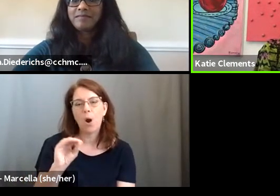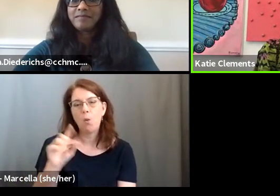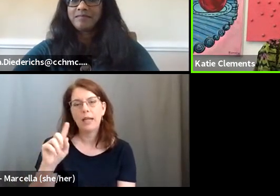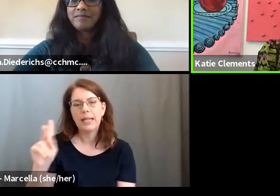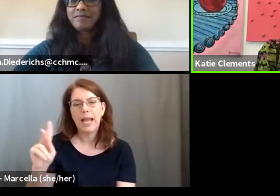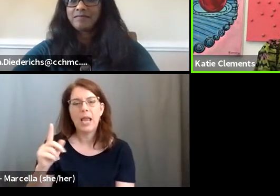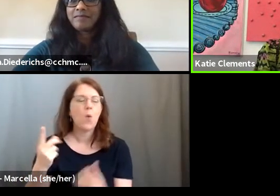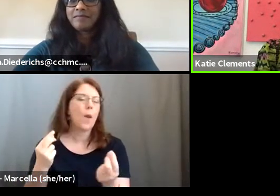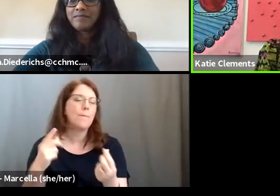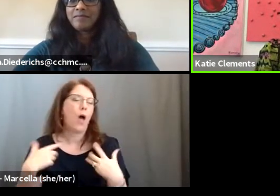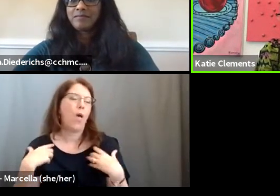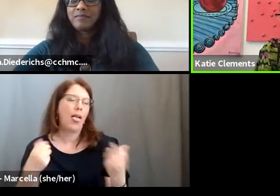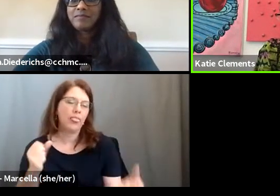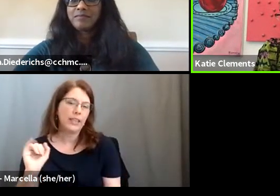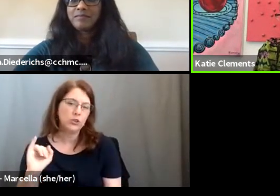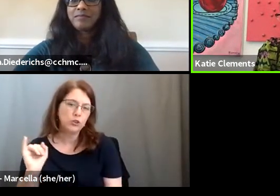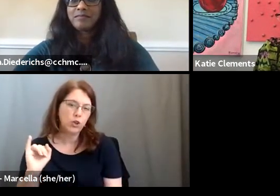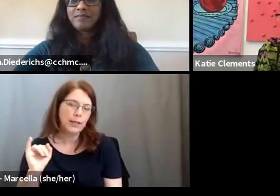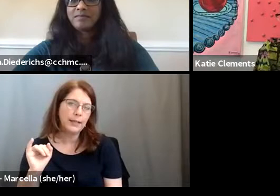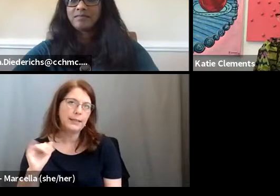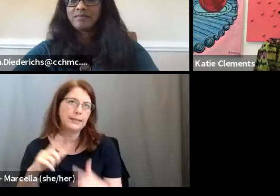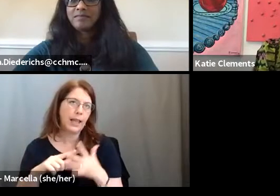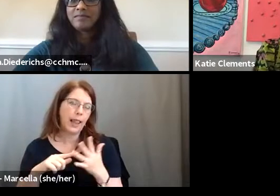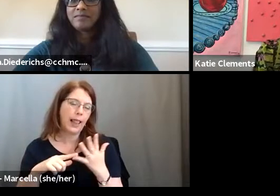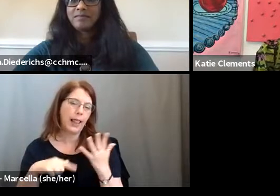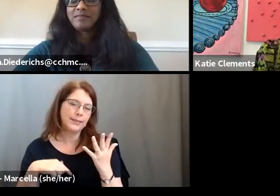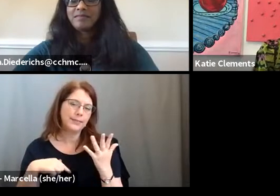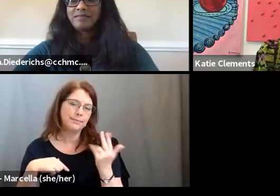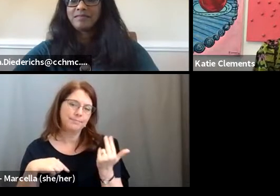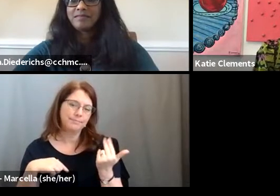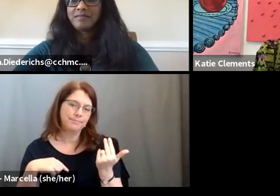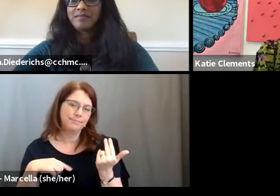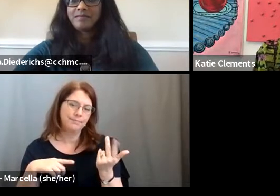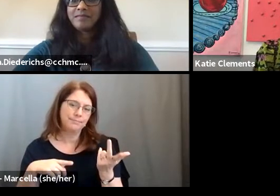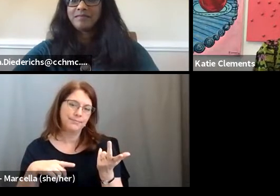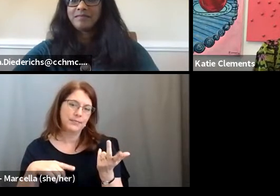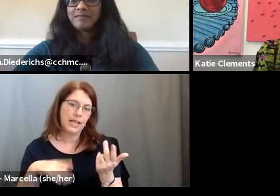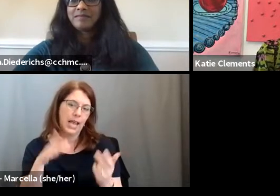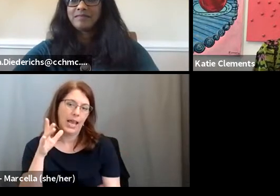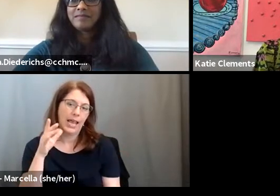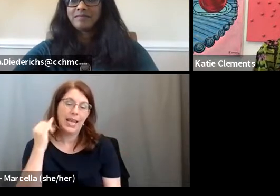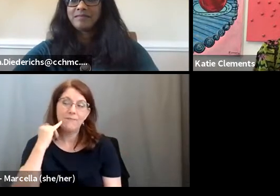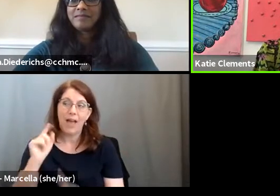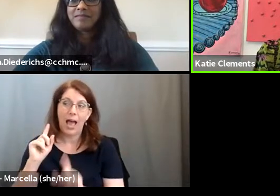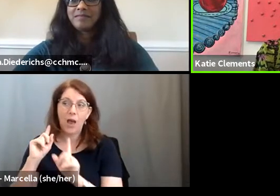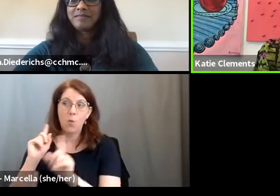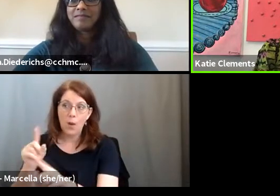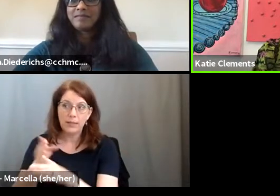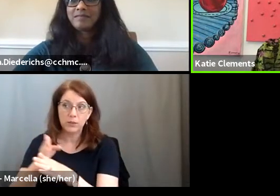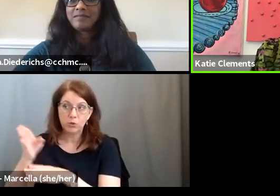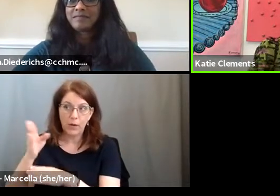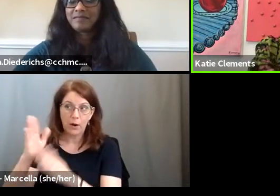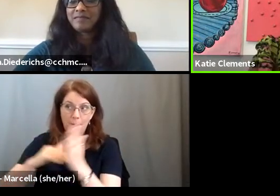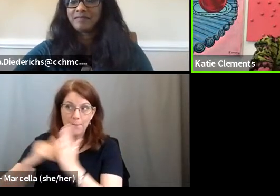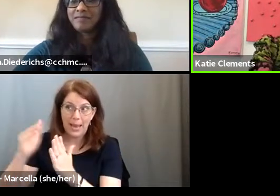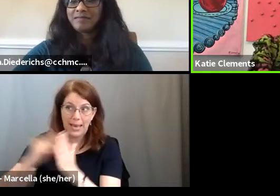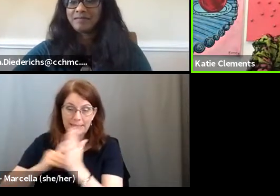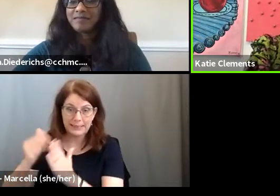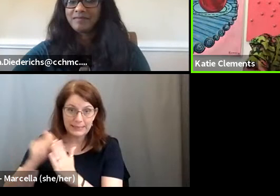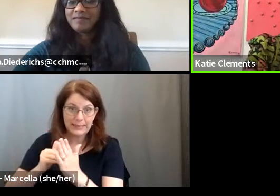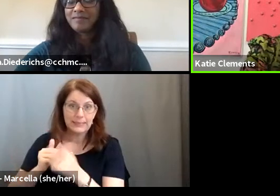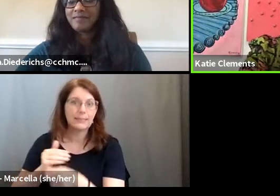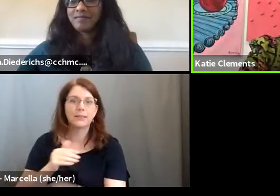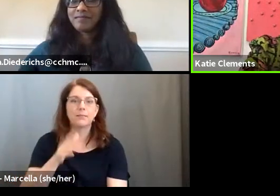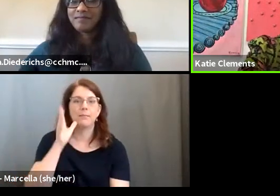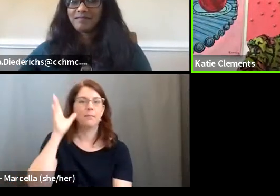what about health insurance? And they weren't going to pay for my college if I went for painting. So I went for graphic design.